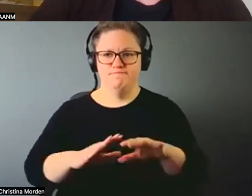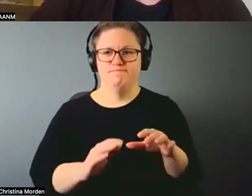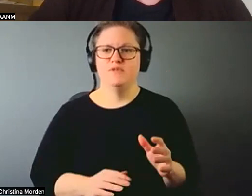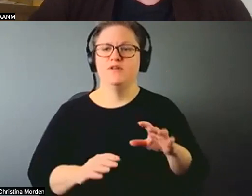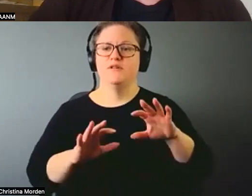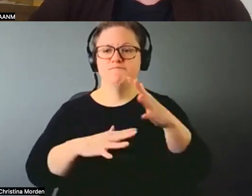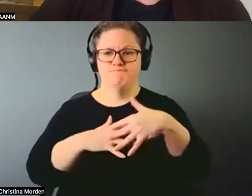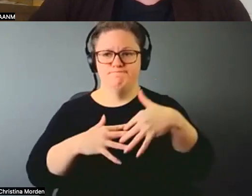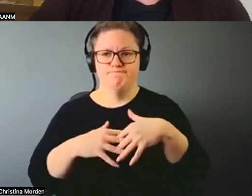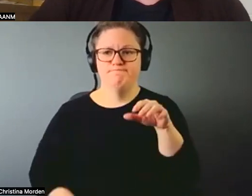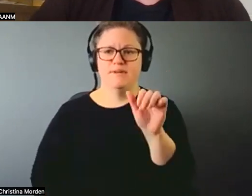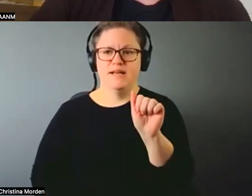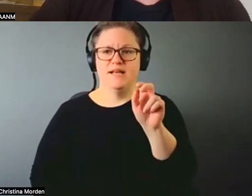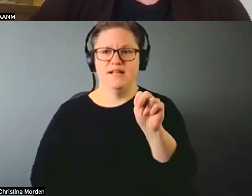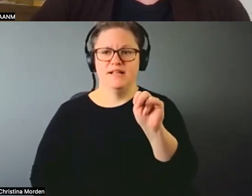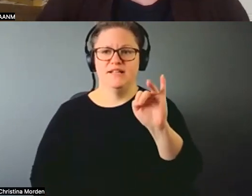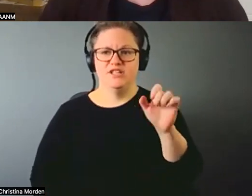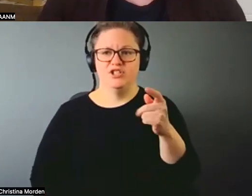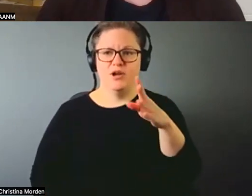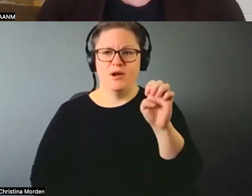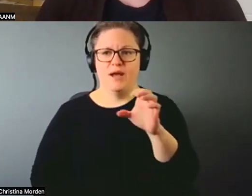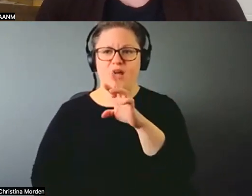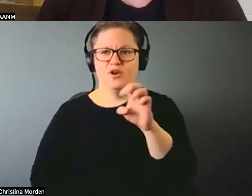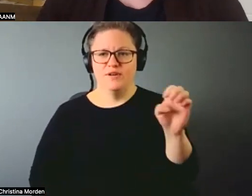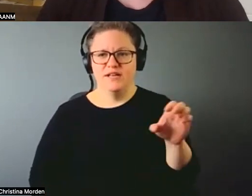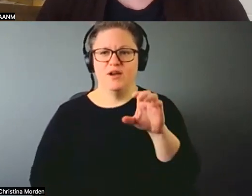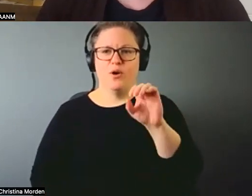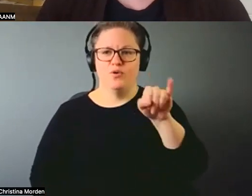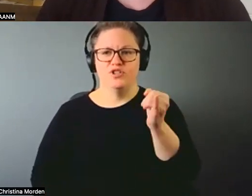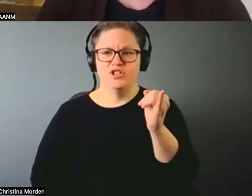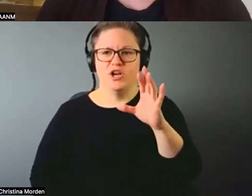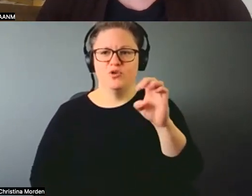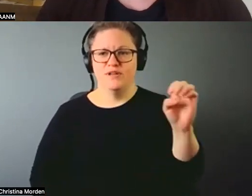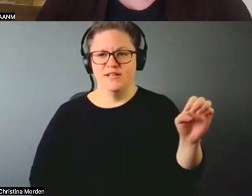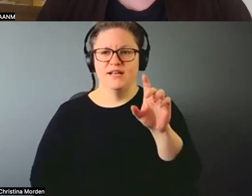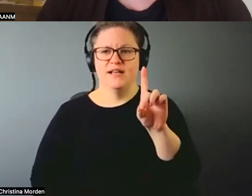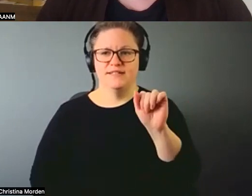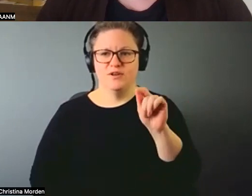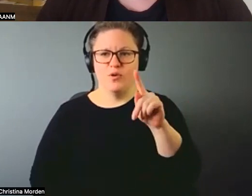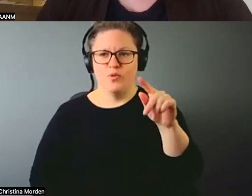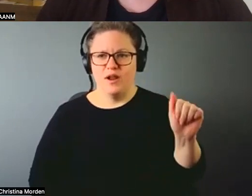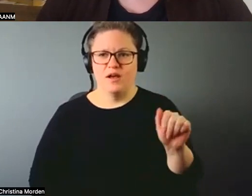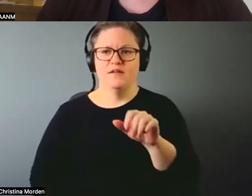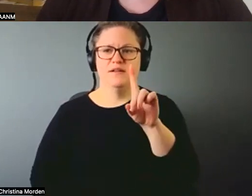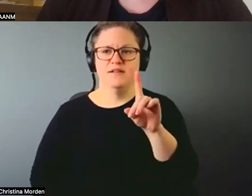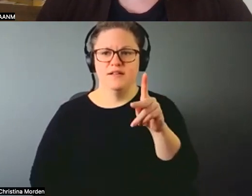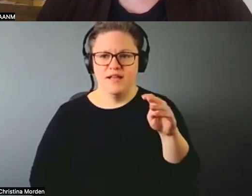Cree, Oji-Cree, Dakota, Dene's people, and the homeland of the Red River Métis Nation.